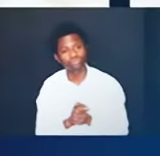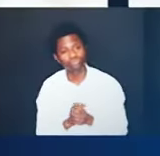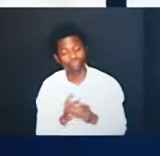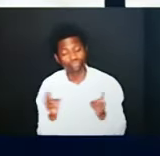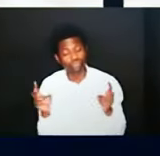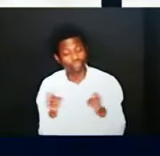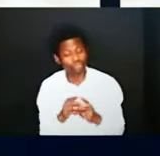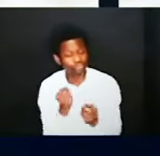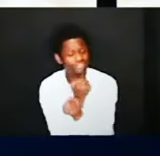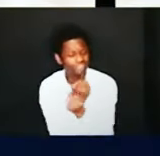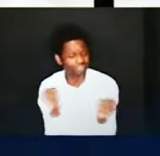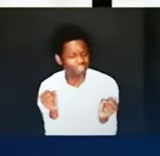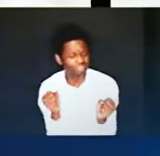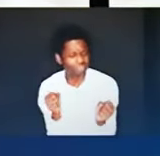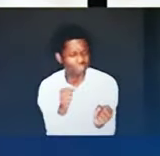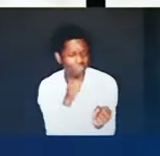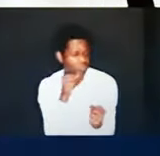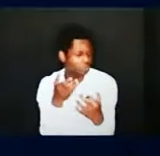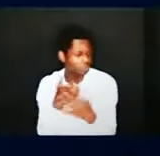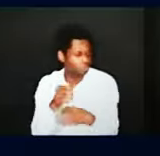is not by works